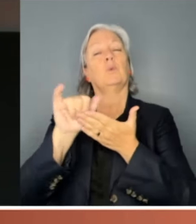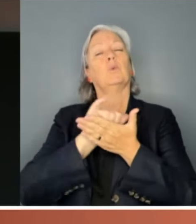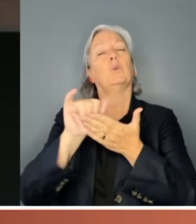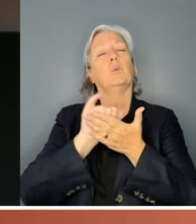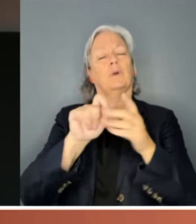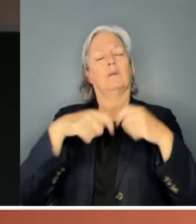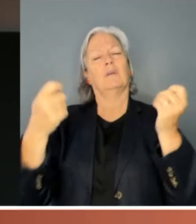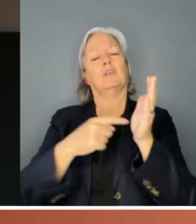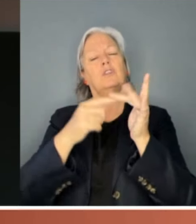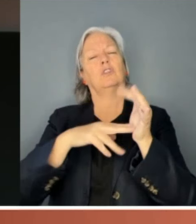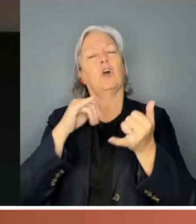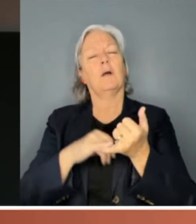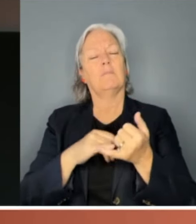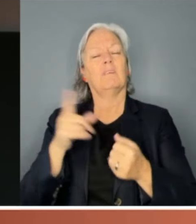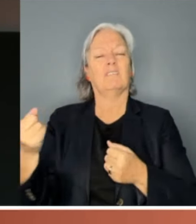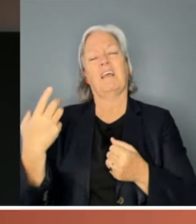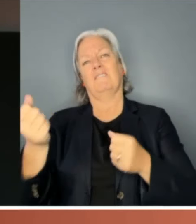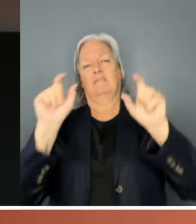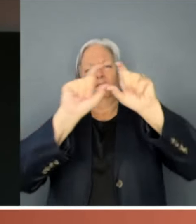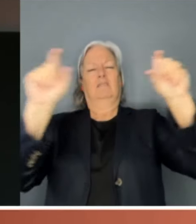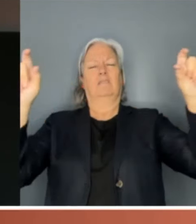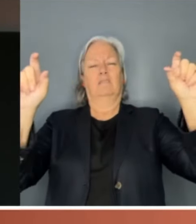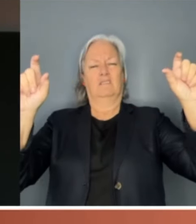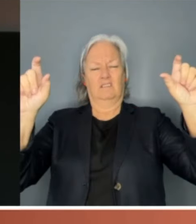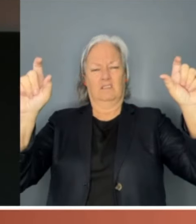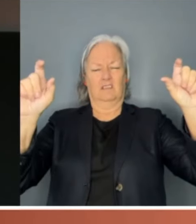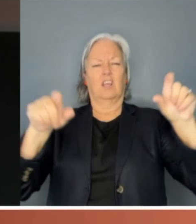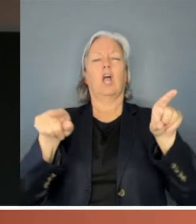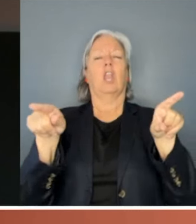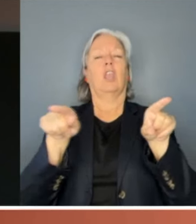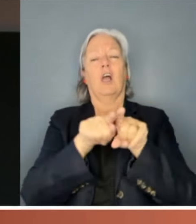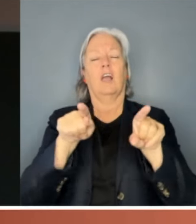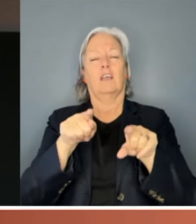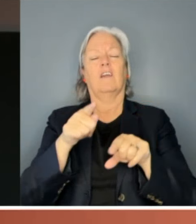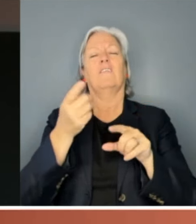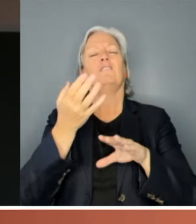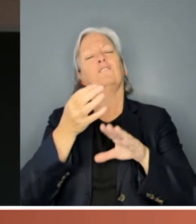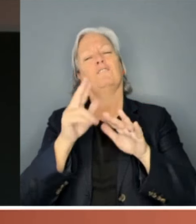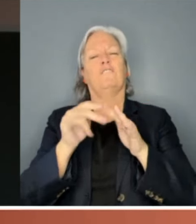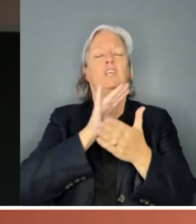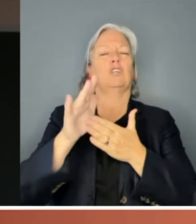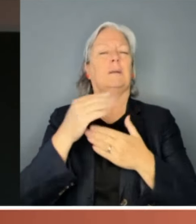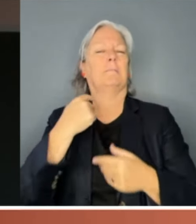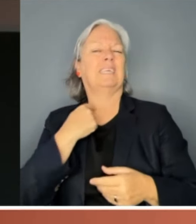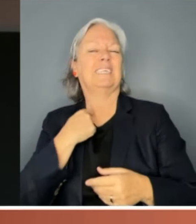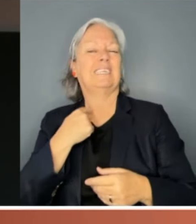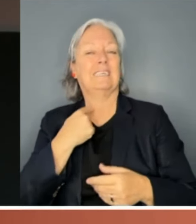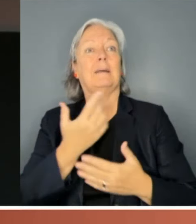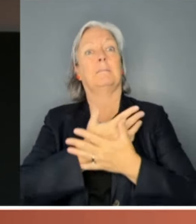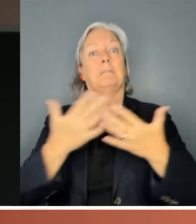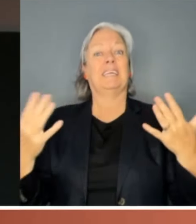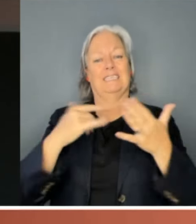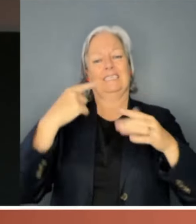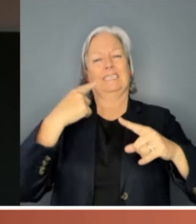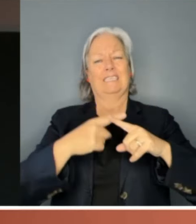with headlines such as, like fresh meat, detailing rampant sex harassment in Australia's Parliament.